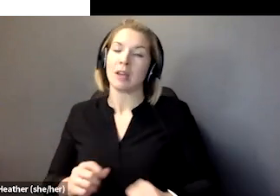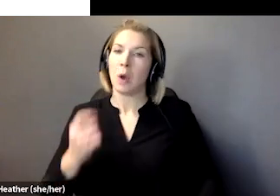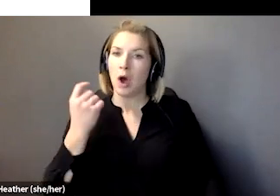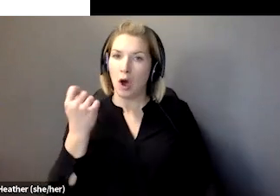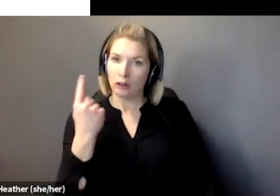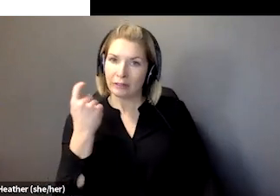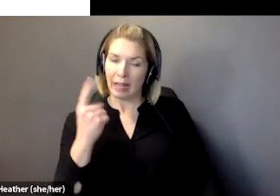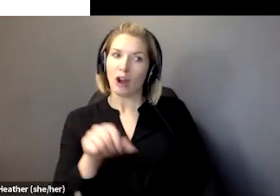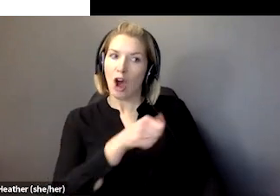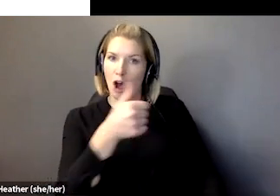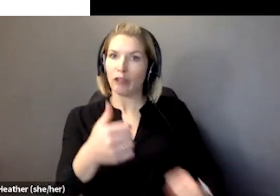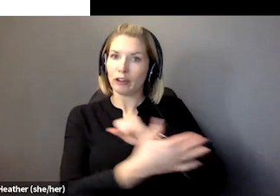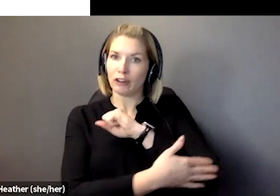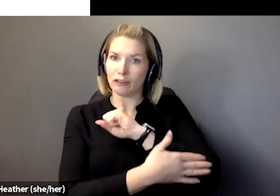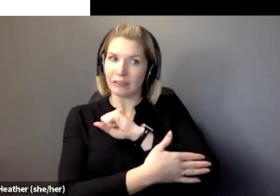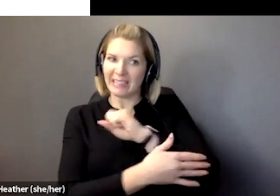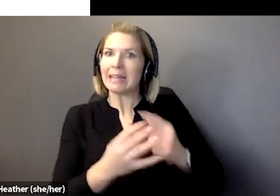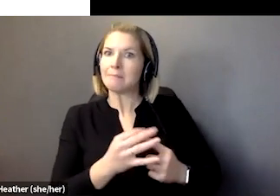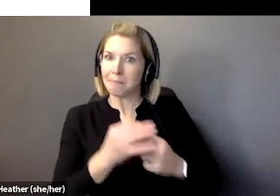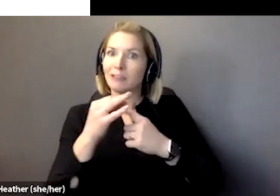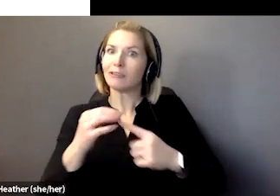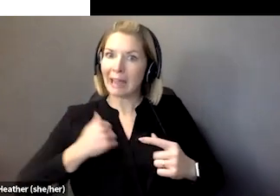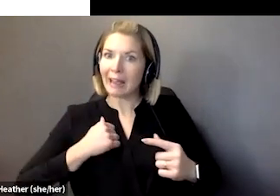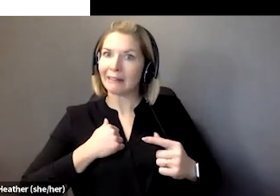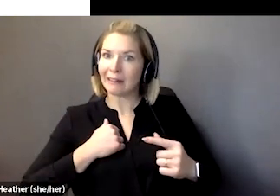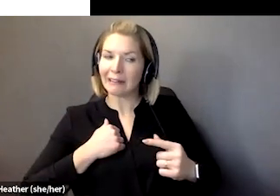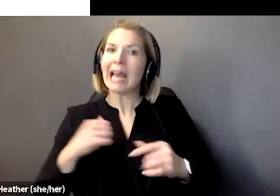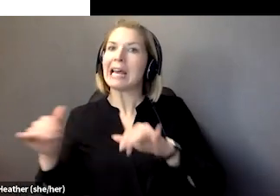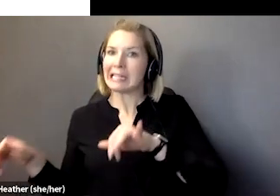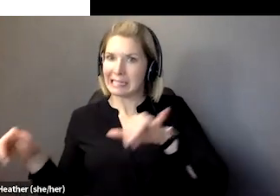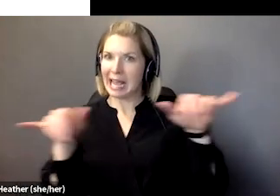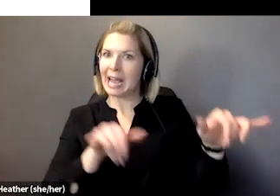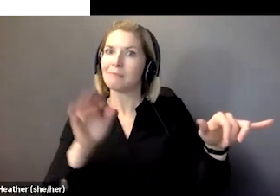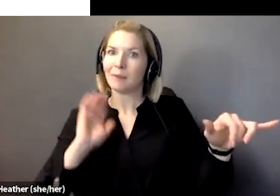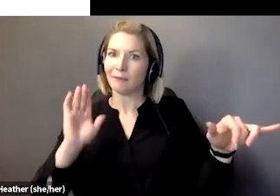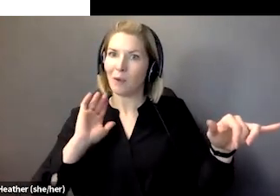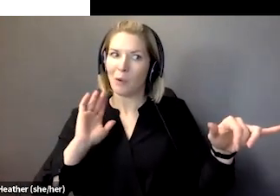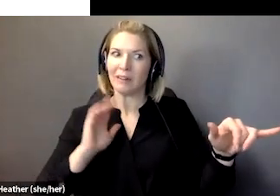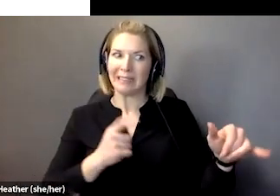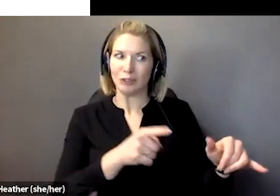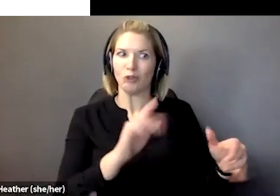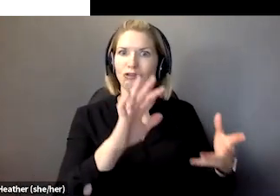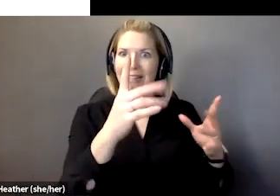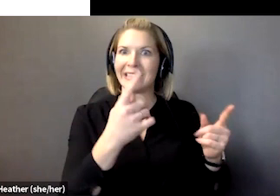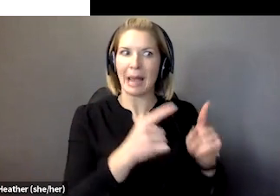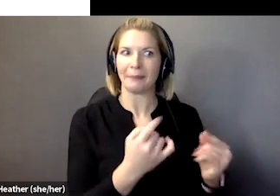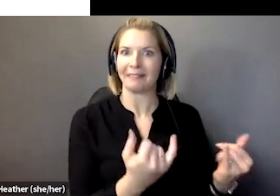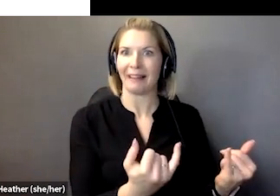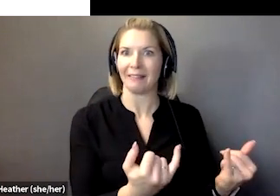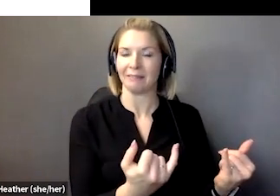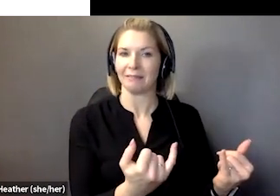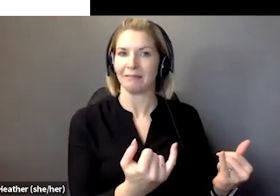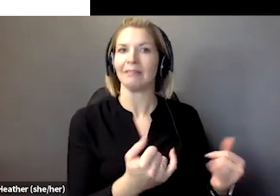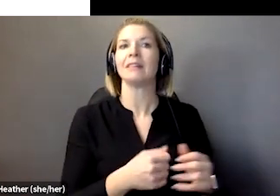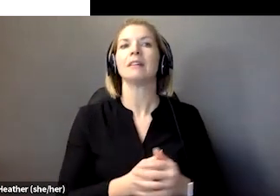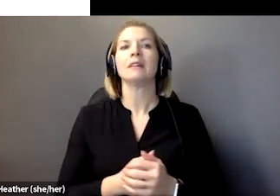also facing a very similar crisis to the one we faced in Australia. So the next slide, please. So